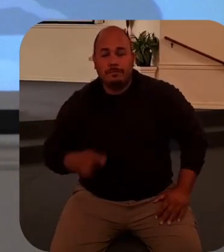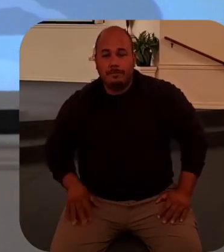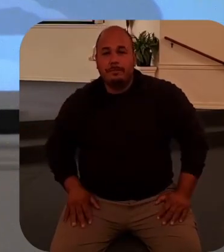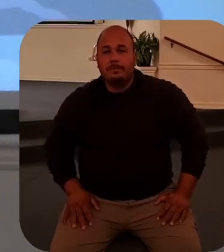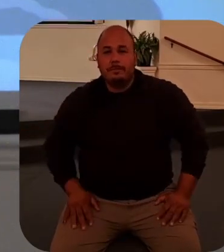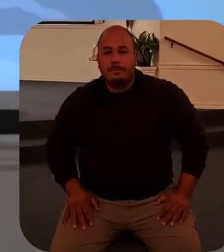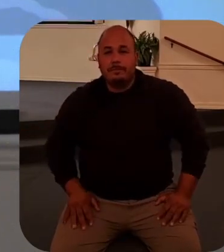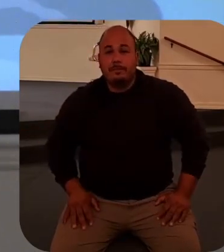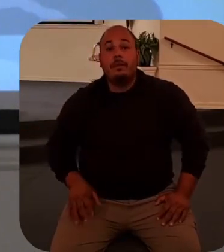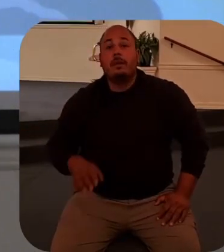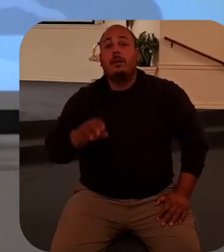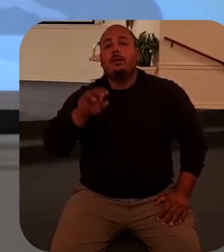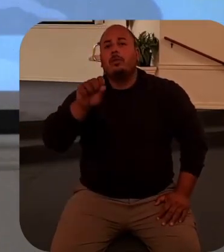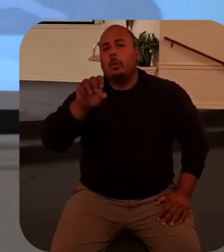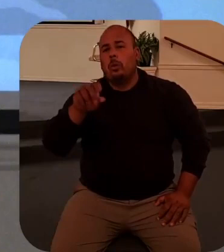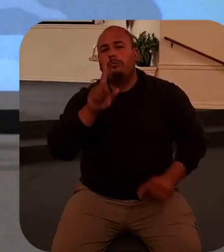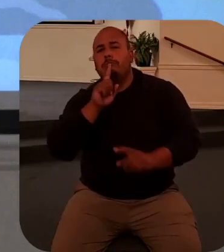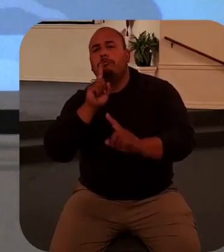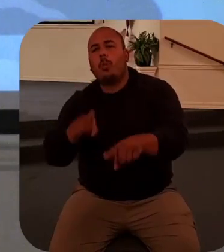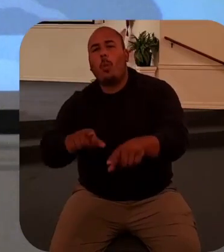and so they took away the stone